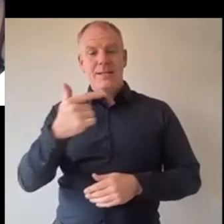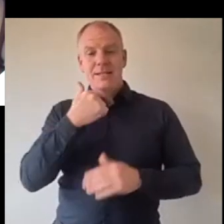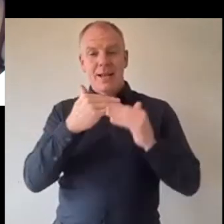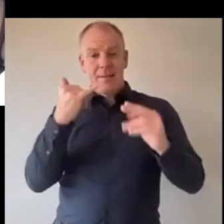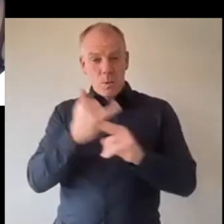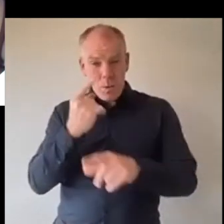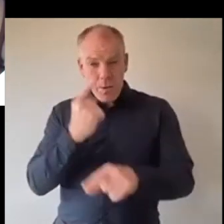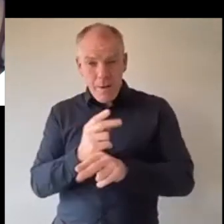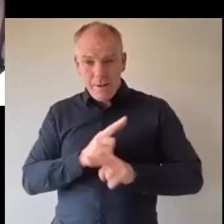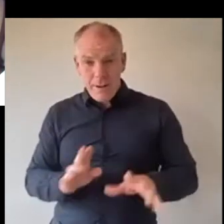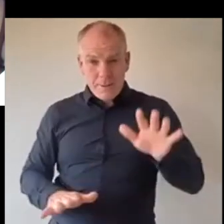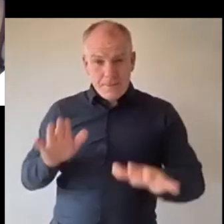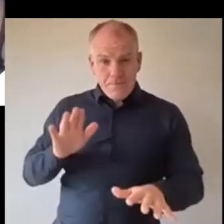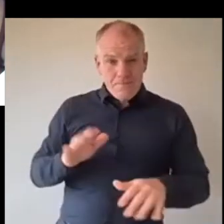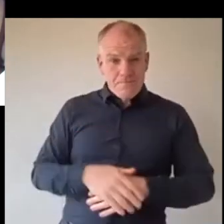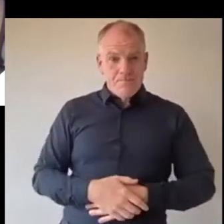if they're still online